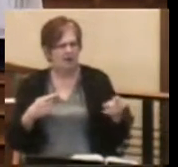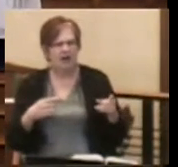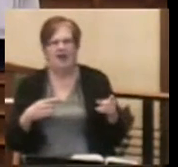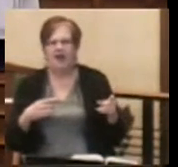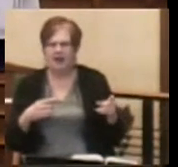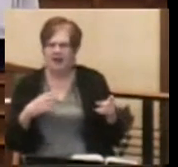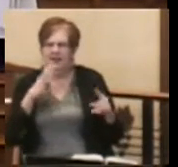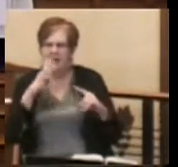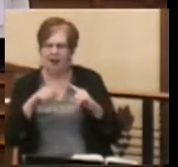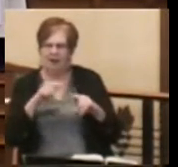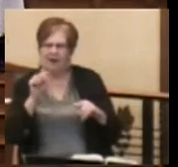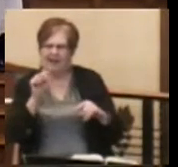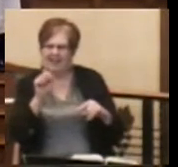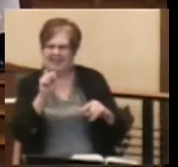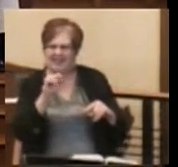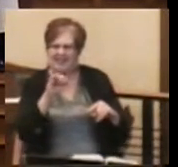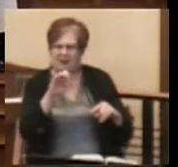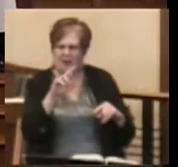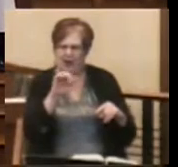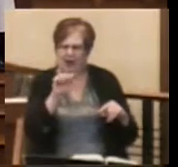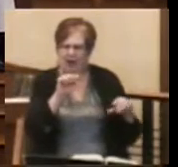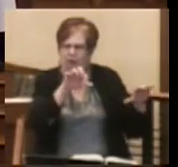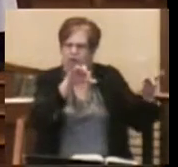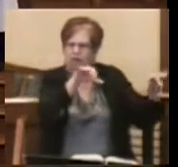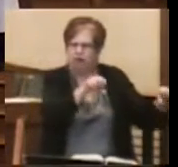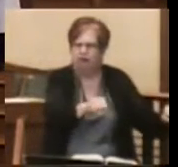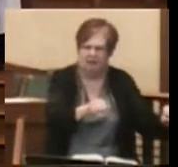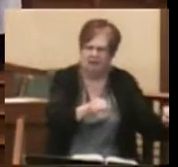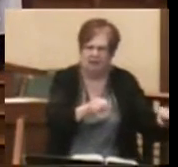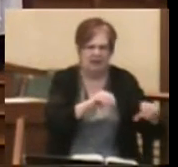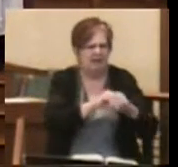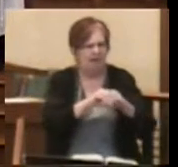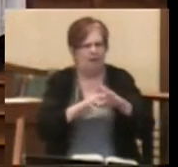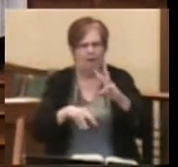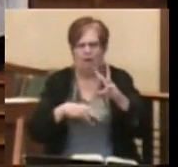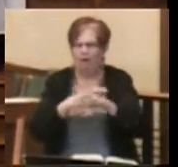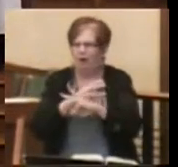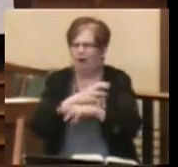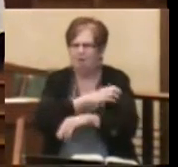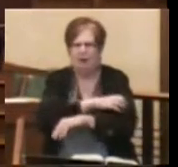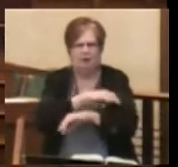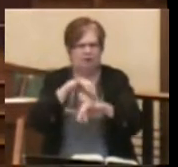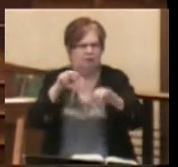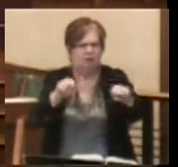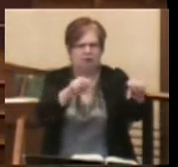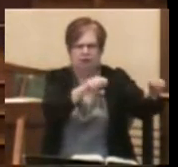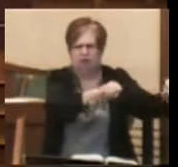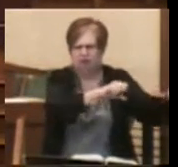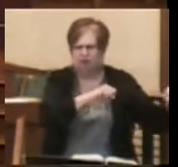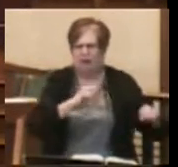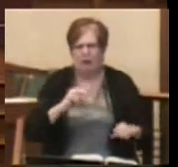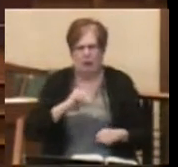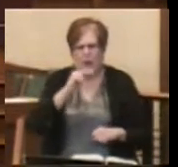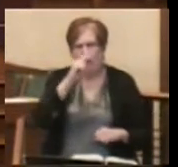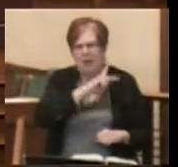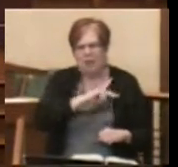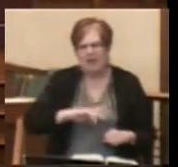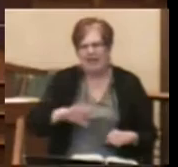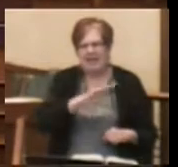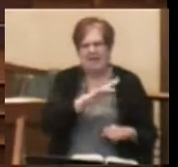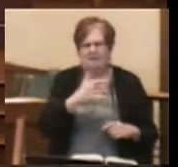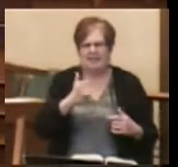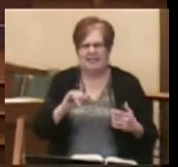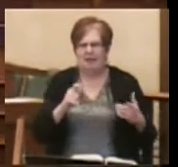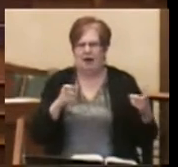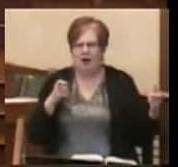of Assyria's dominance amongst the world powers. The northern kingdom of Israel is still being